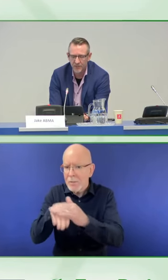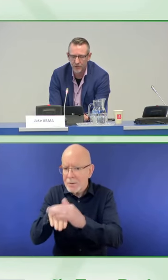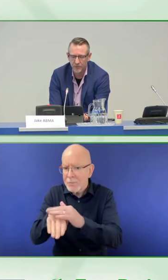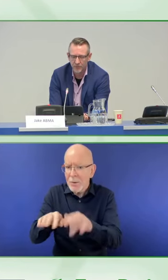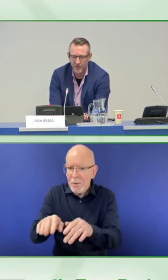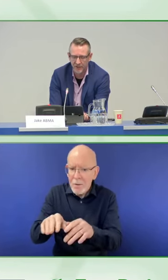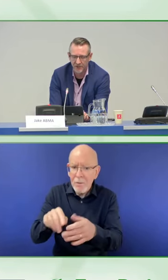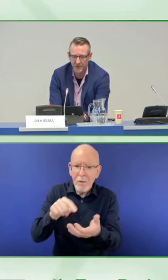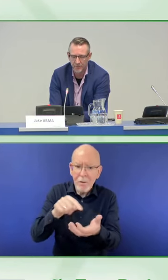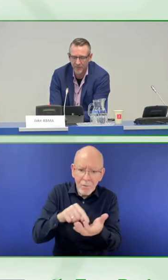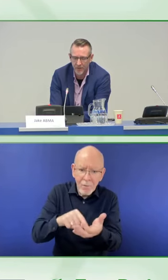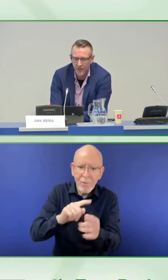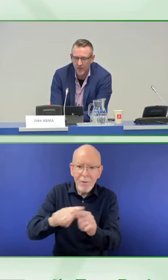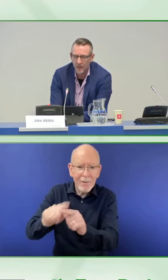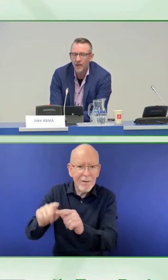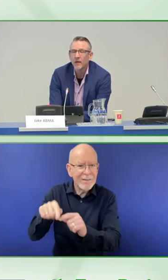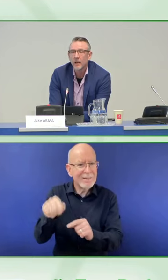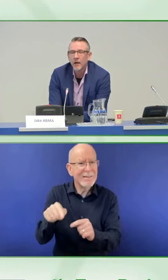digital products.